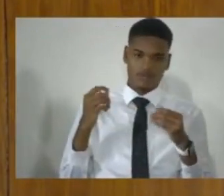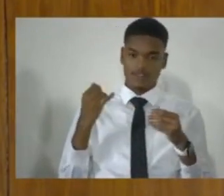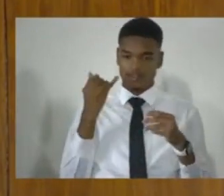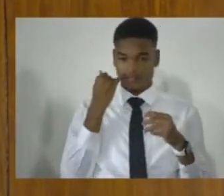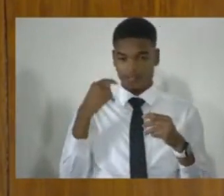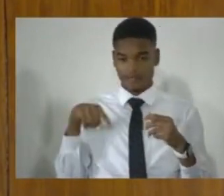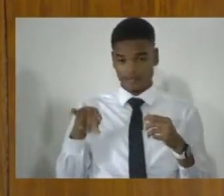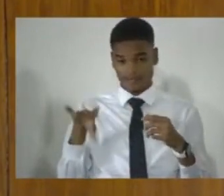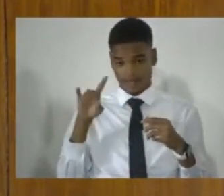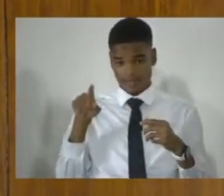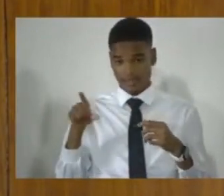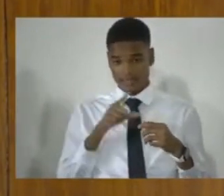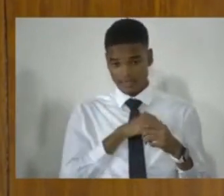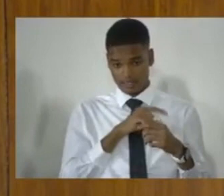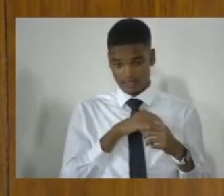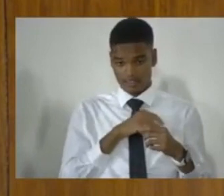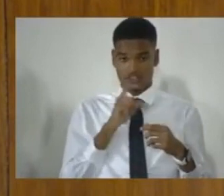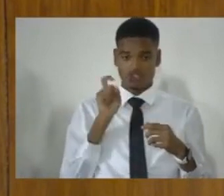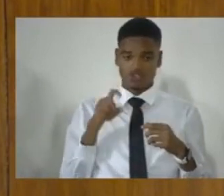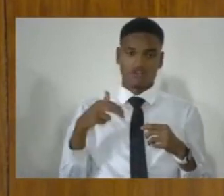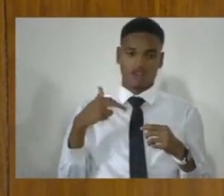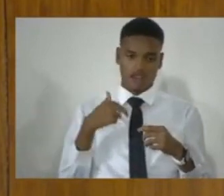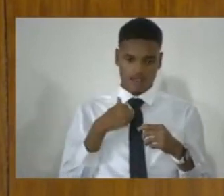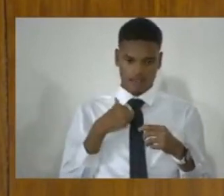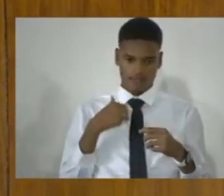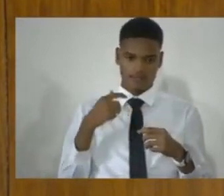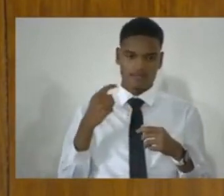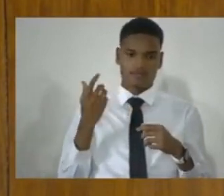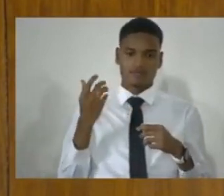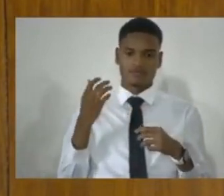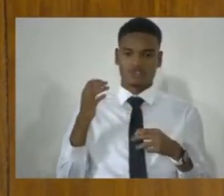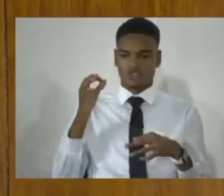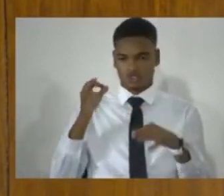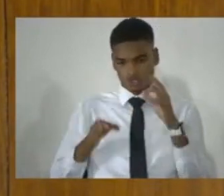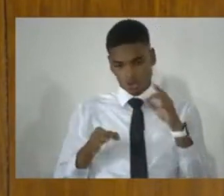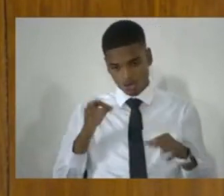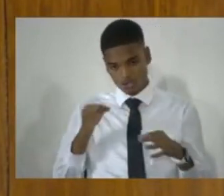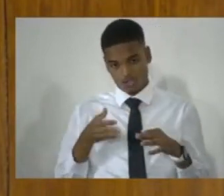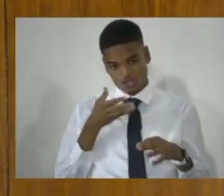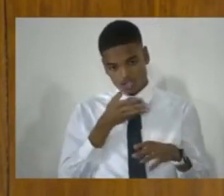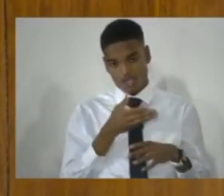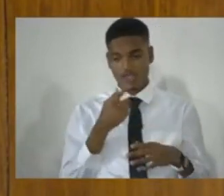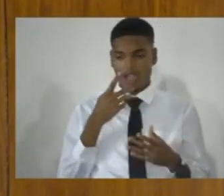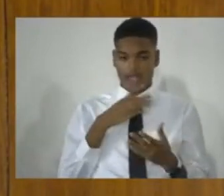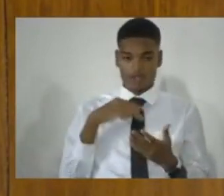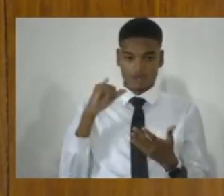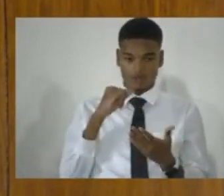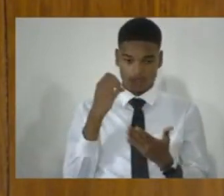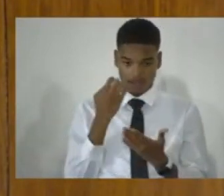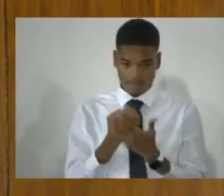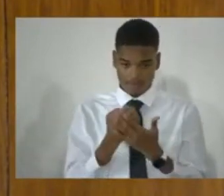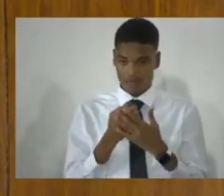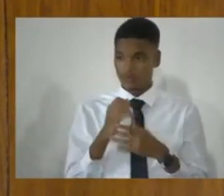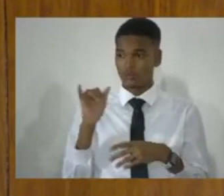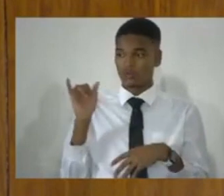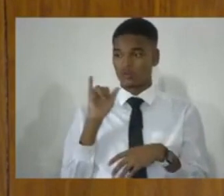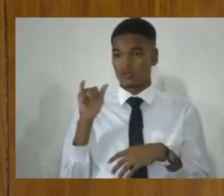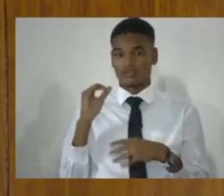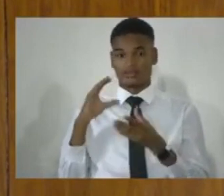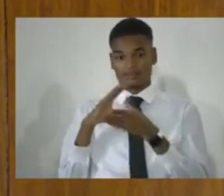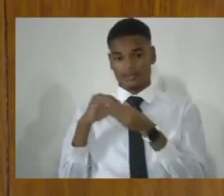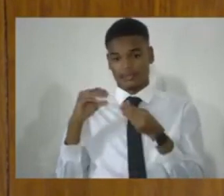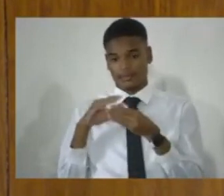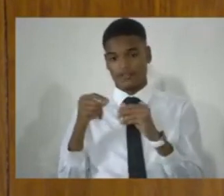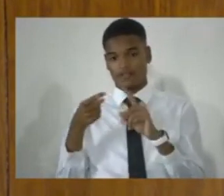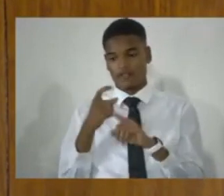to have the judge's discretion based on the facts before the judge, the evidence in the case, any statement from the victims,